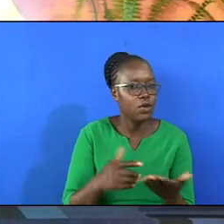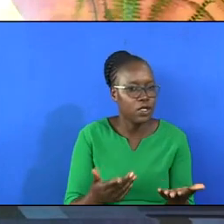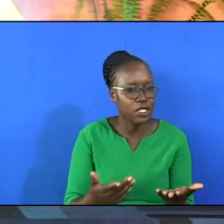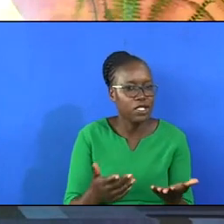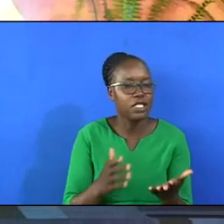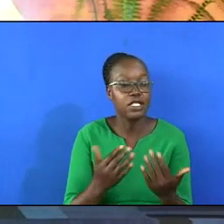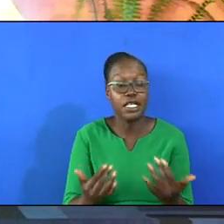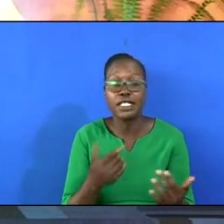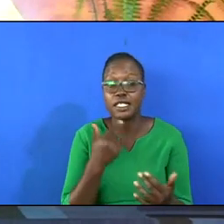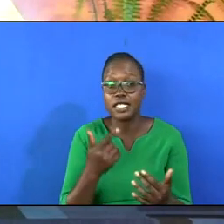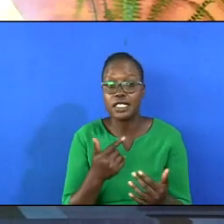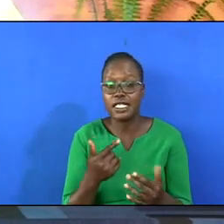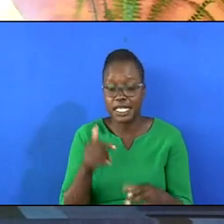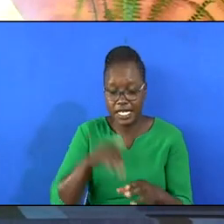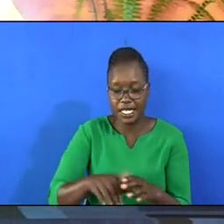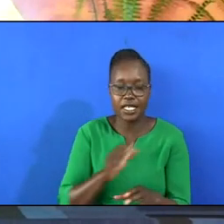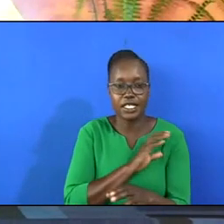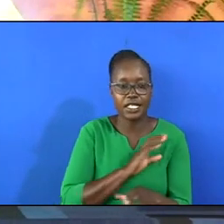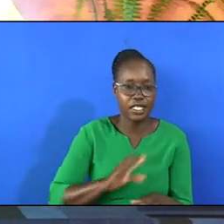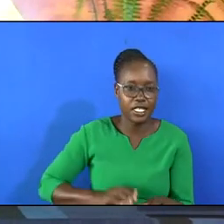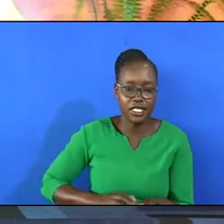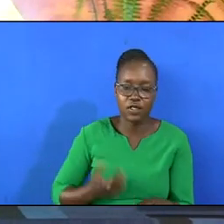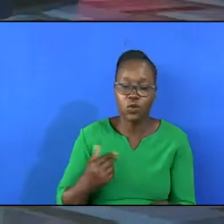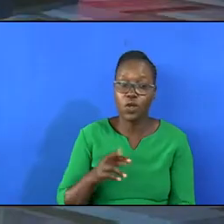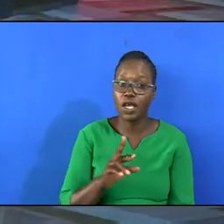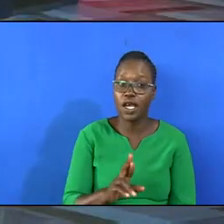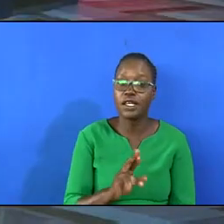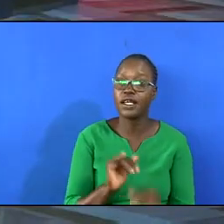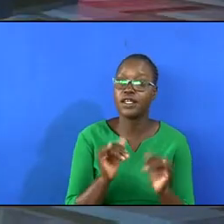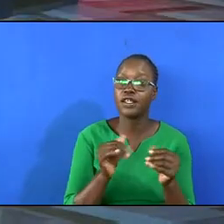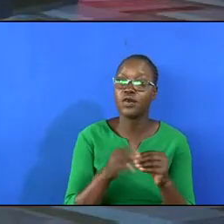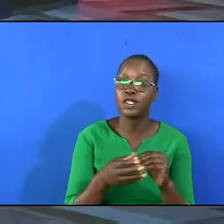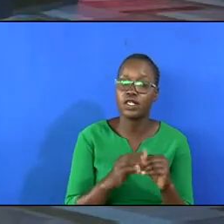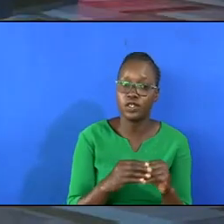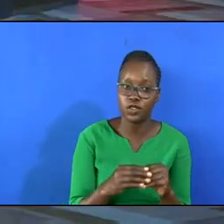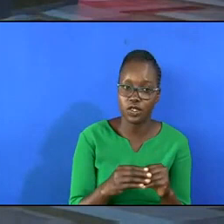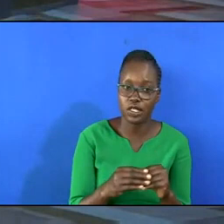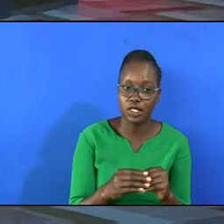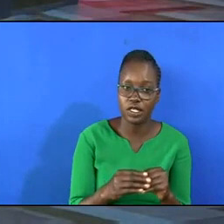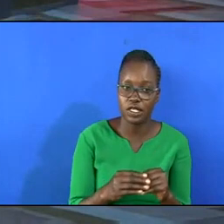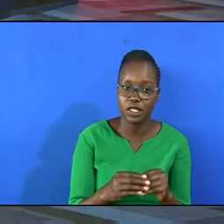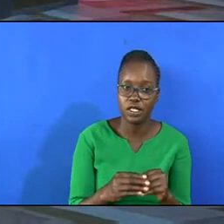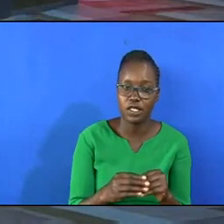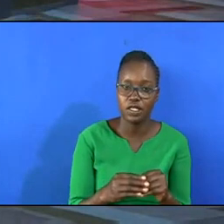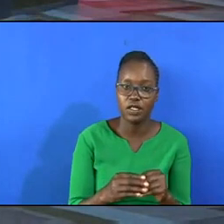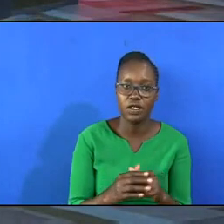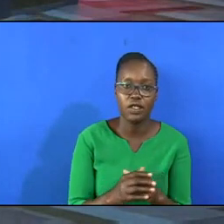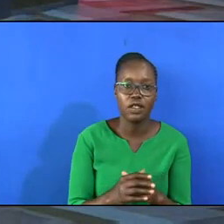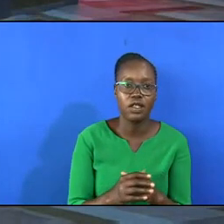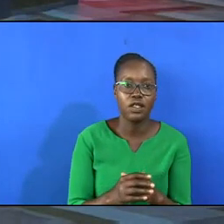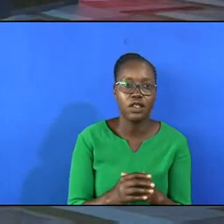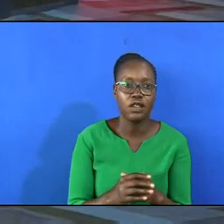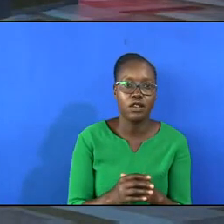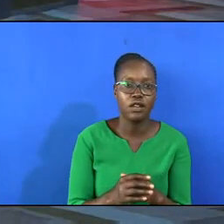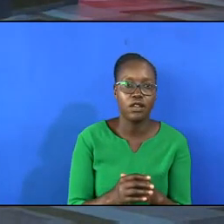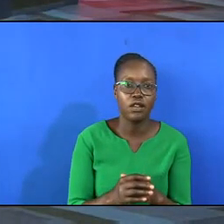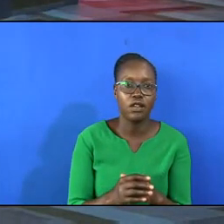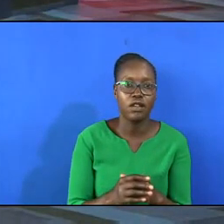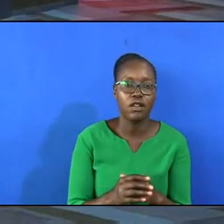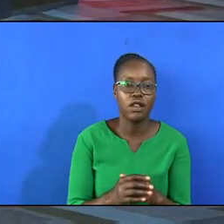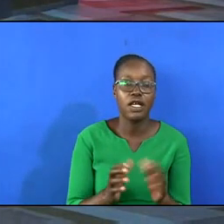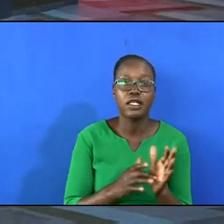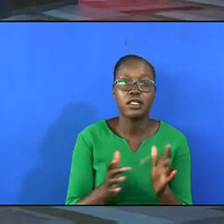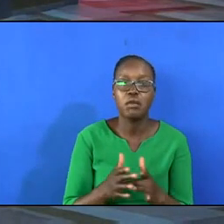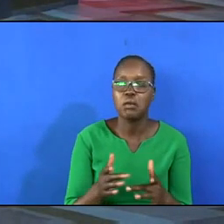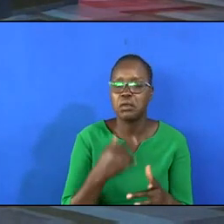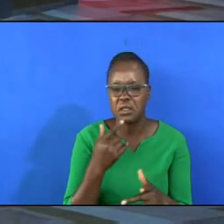Christ we are a new creation. You know the Bible does not